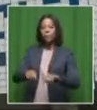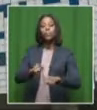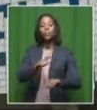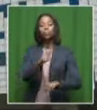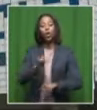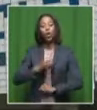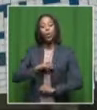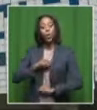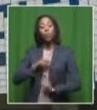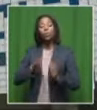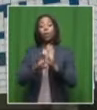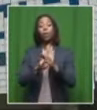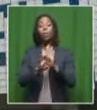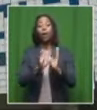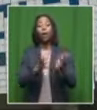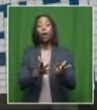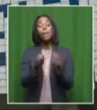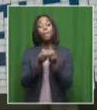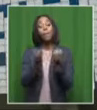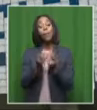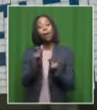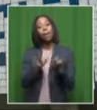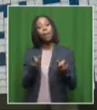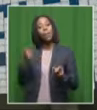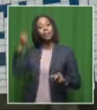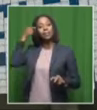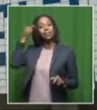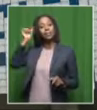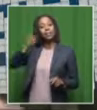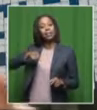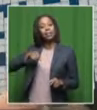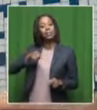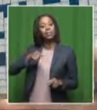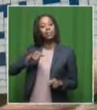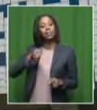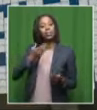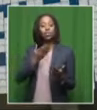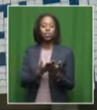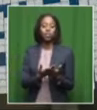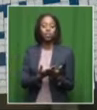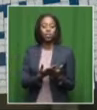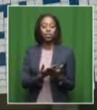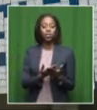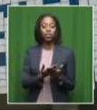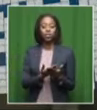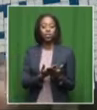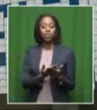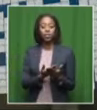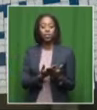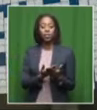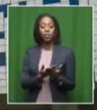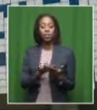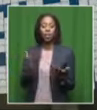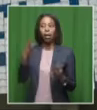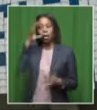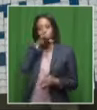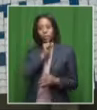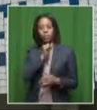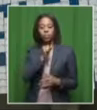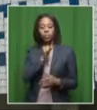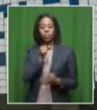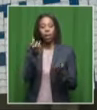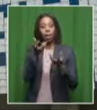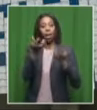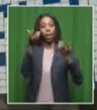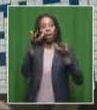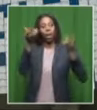people. For example, many people think you can actually clean the smoke, or they actually feel the smoke is